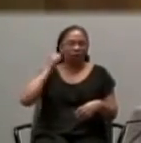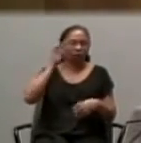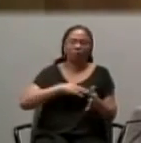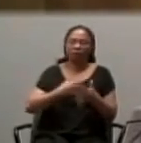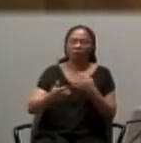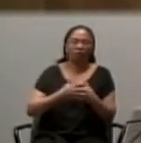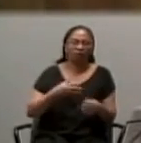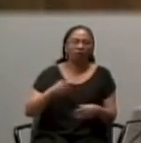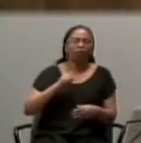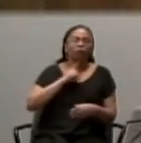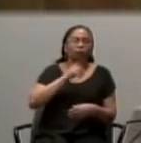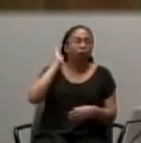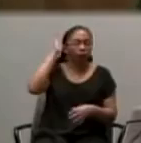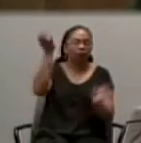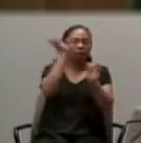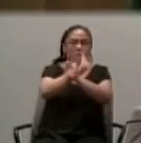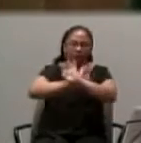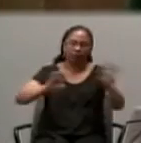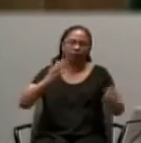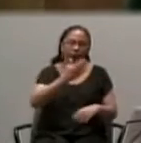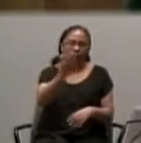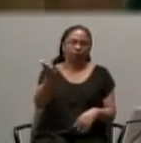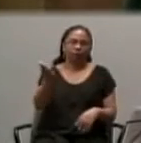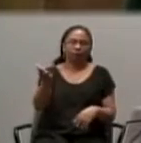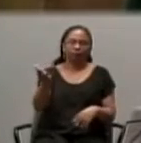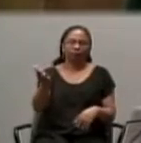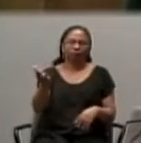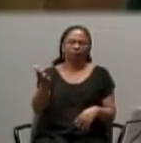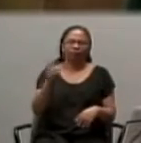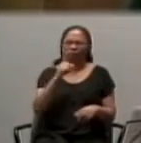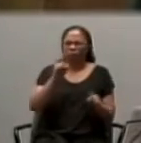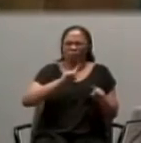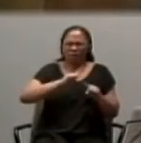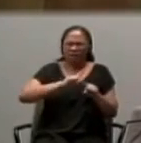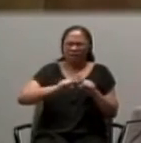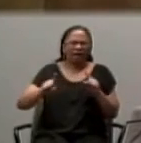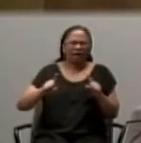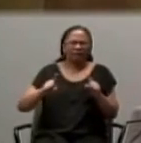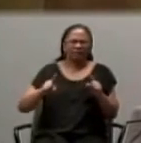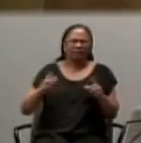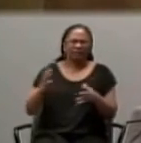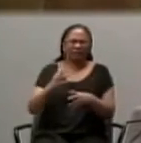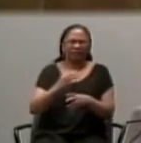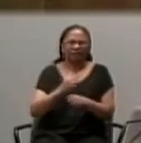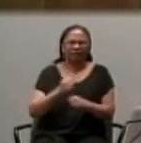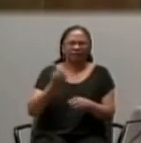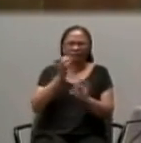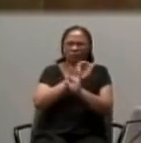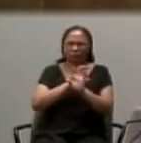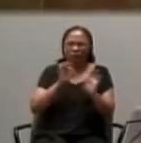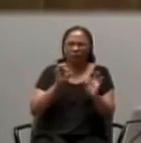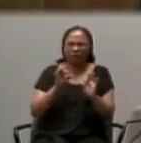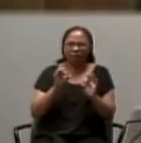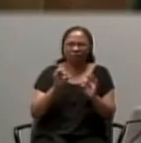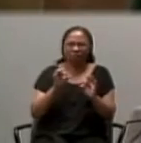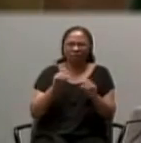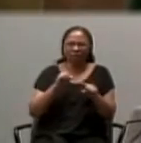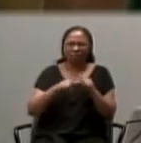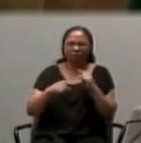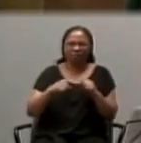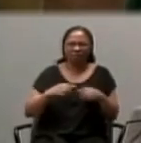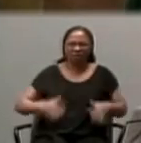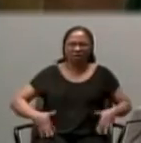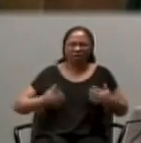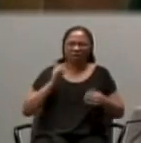you free, You cannot claim freedom, Or gain freedom, In the context of falsehood,